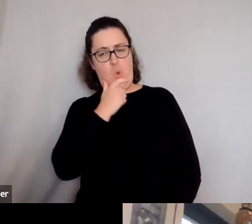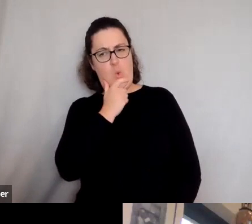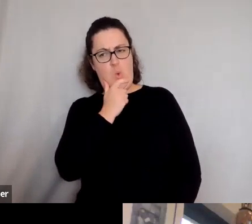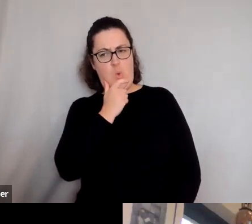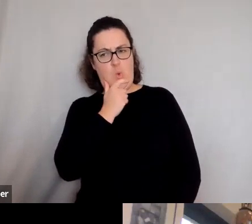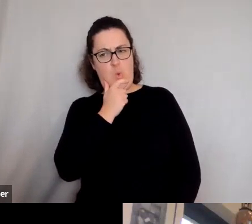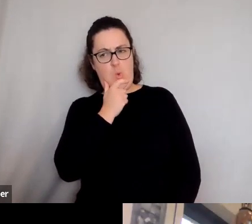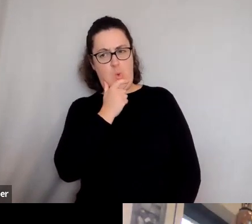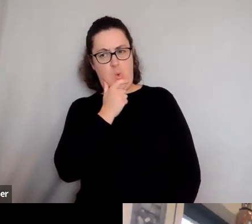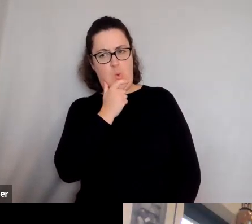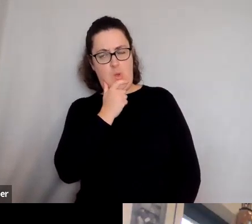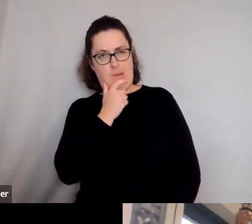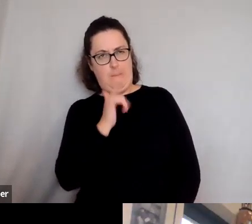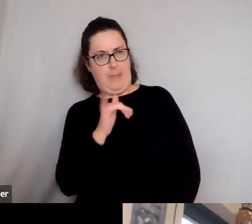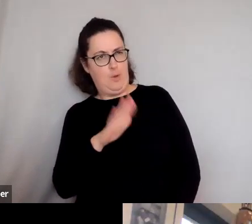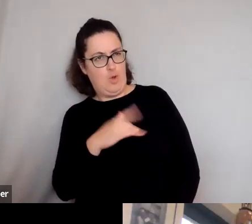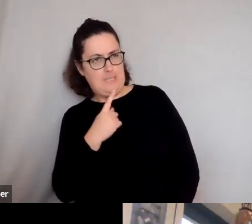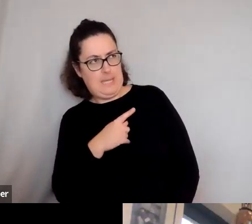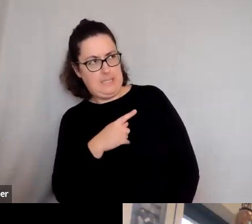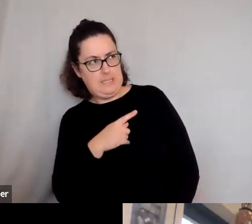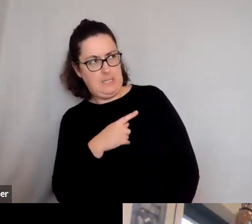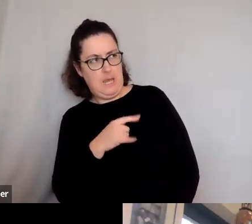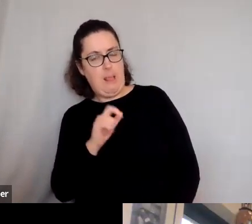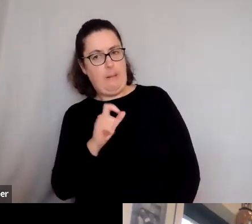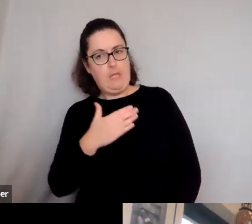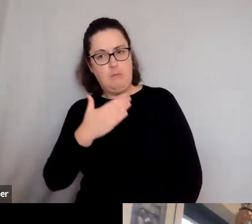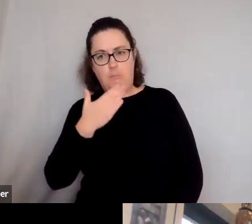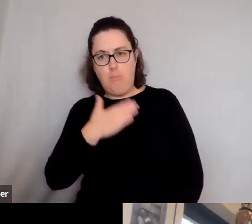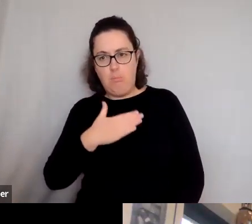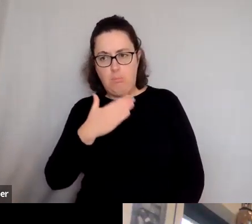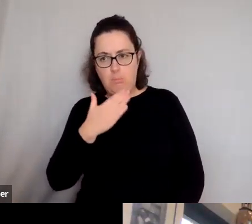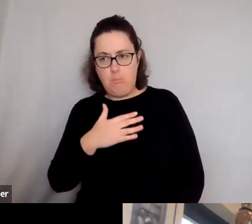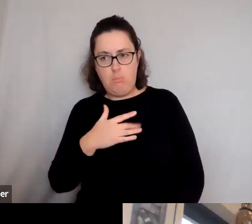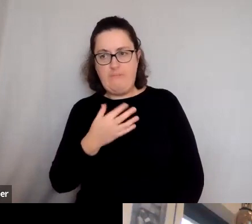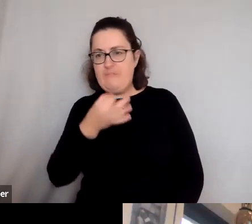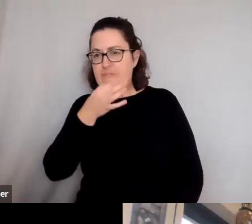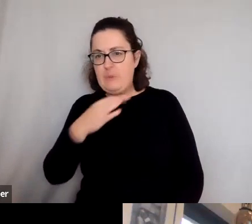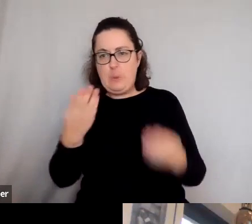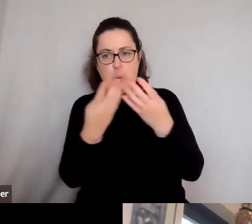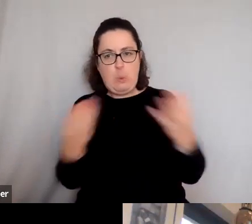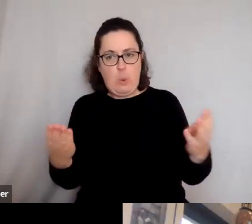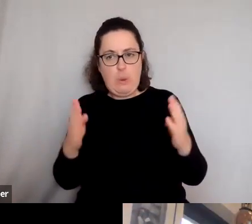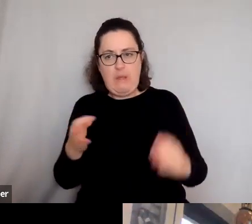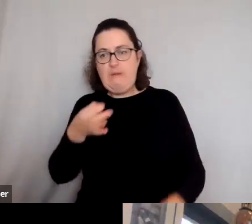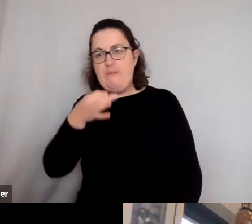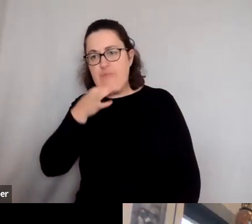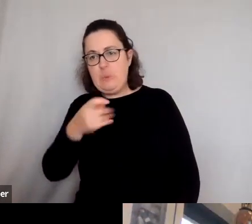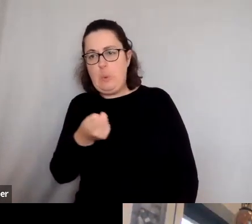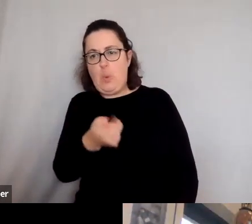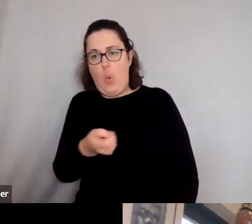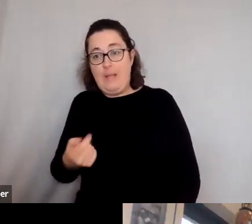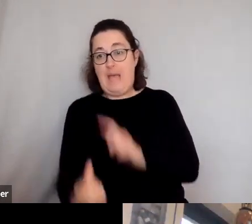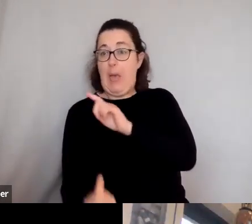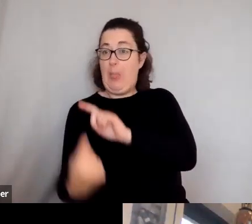slightly, I shouldn't say this, a bit, you know, dreary, very few walls, you know, and a few coins. At the